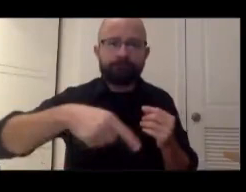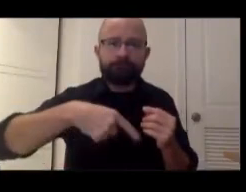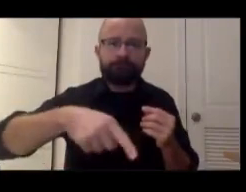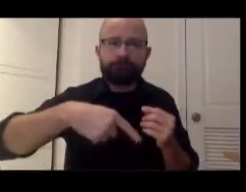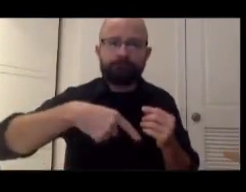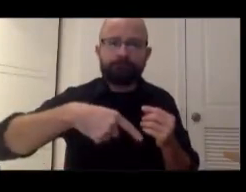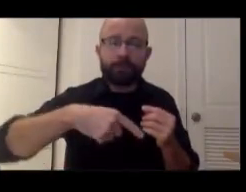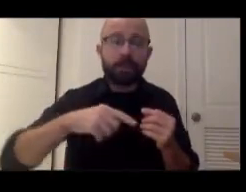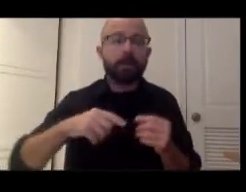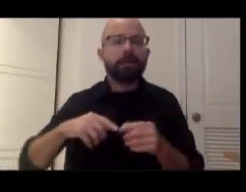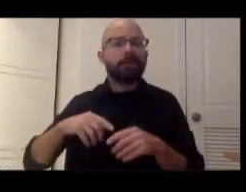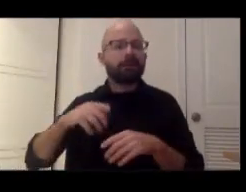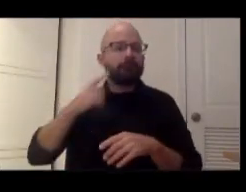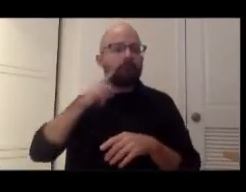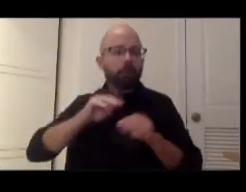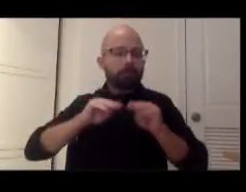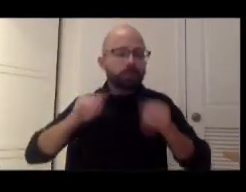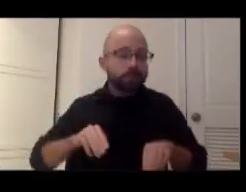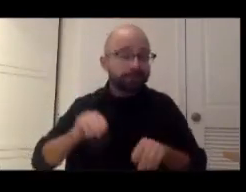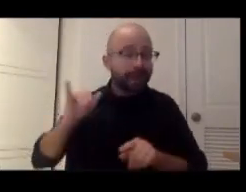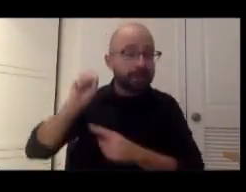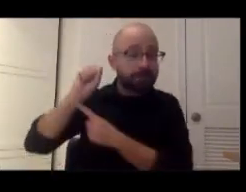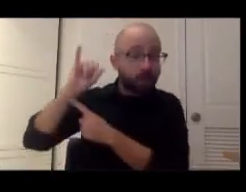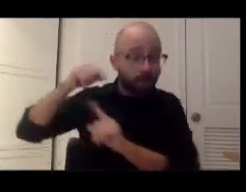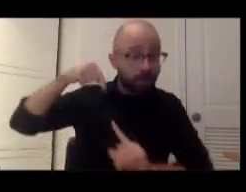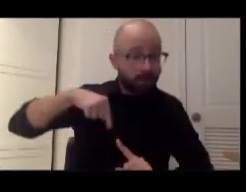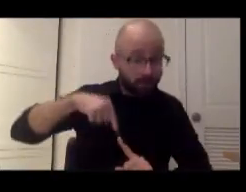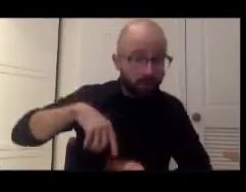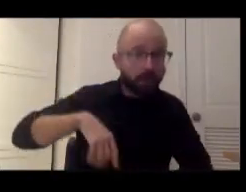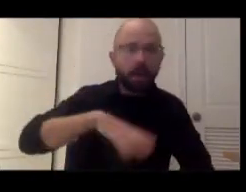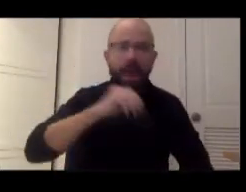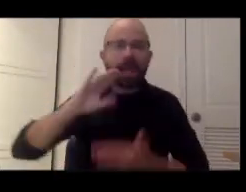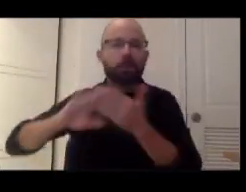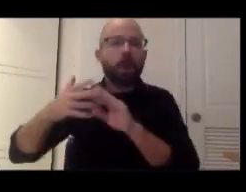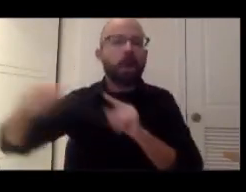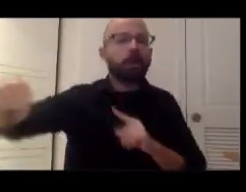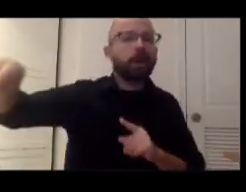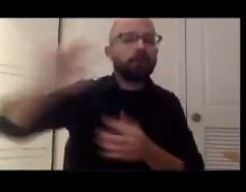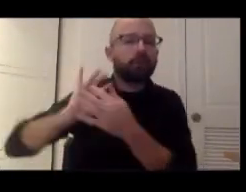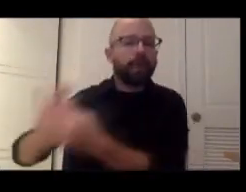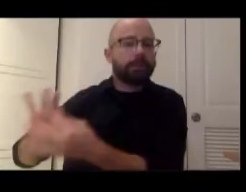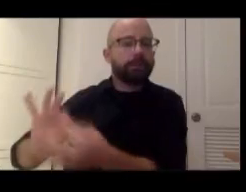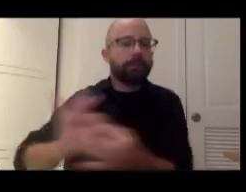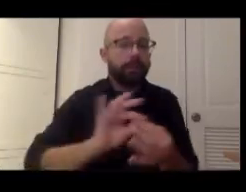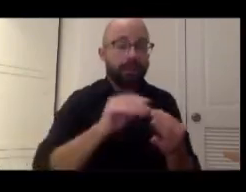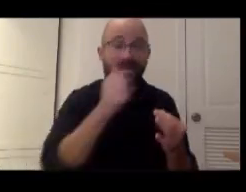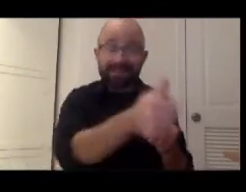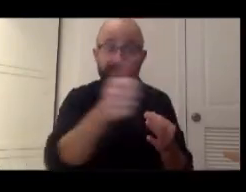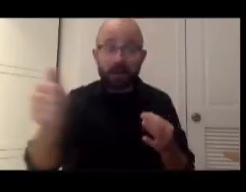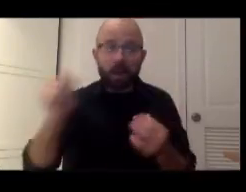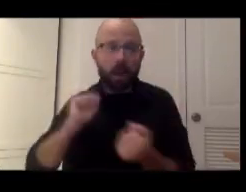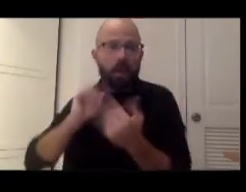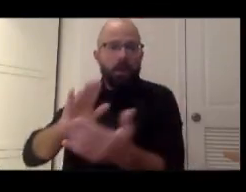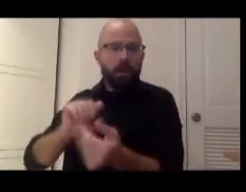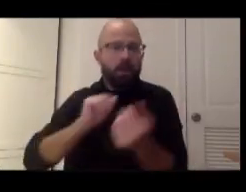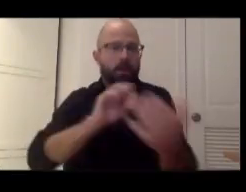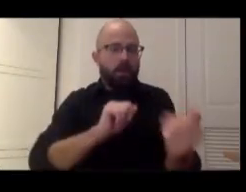like our Smithsonian museums and these communities out there in the world who are facing these daunting problems?